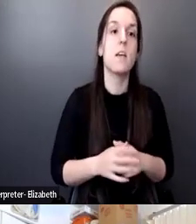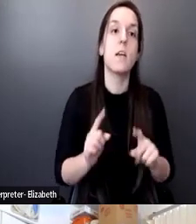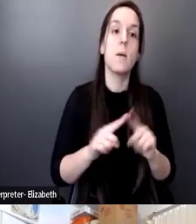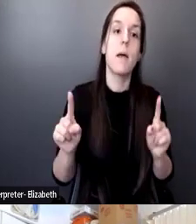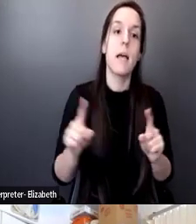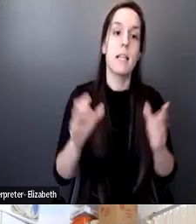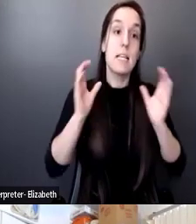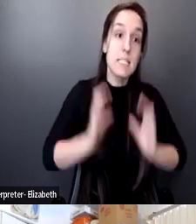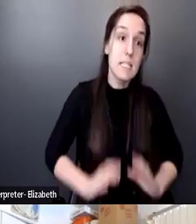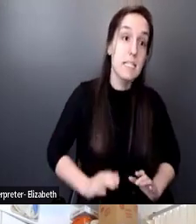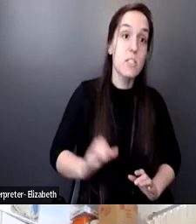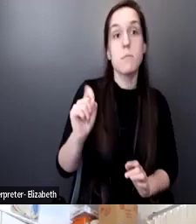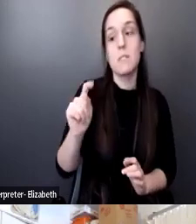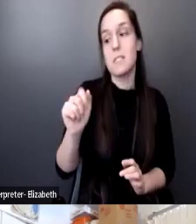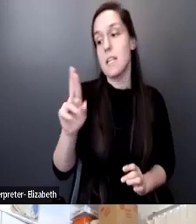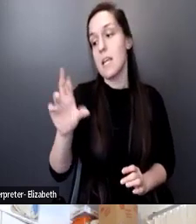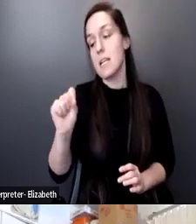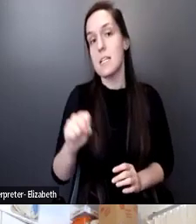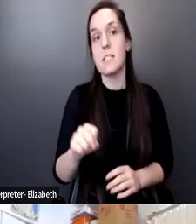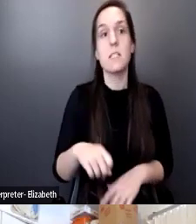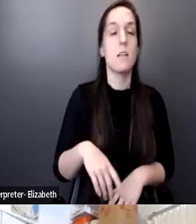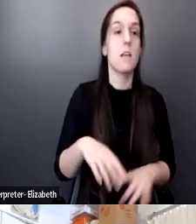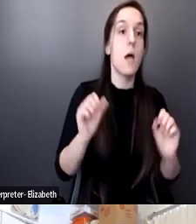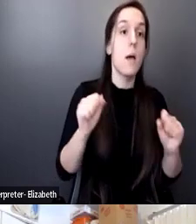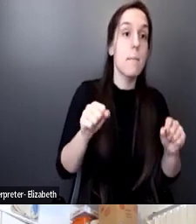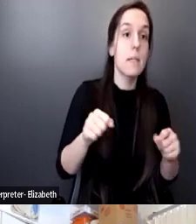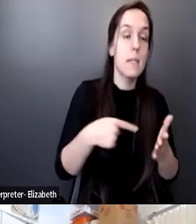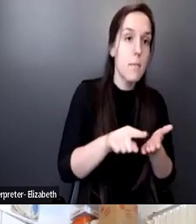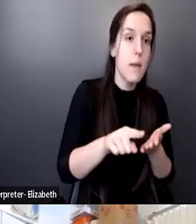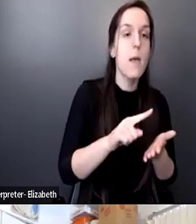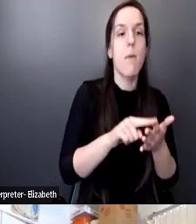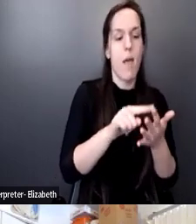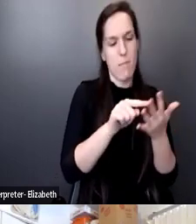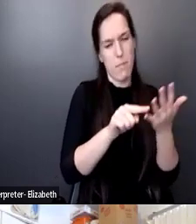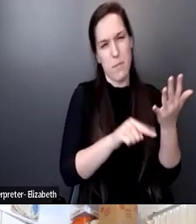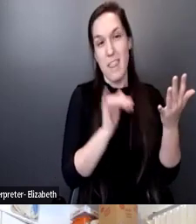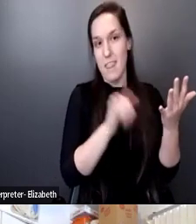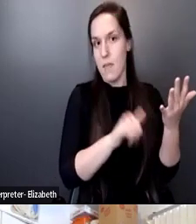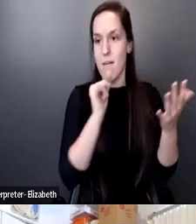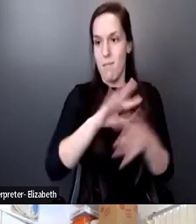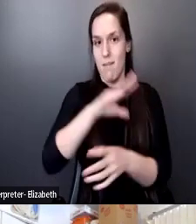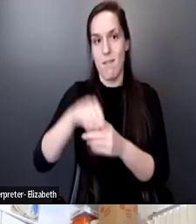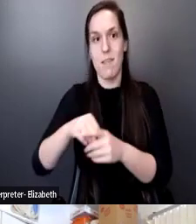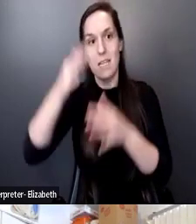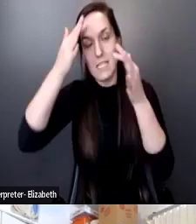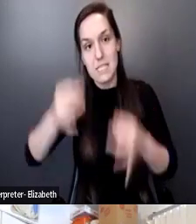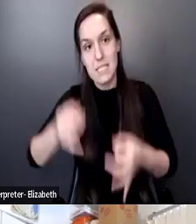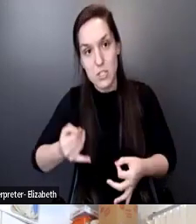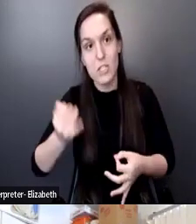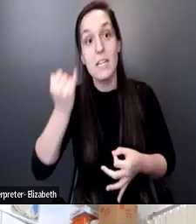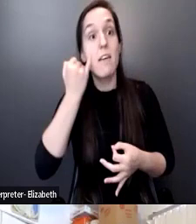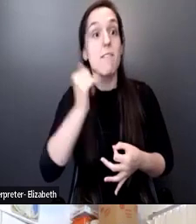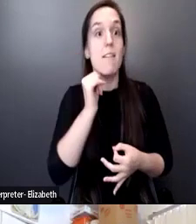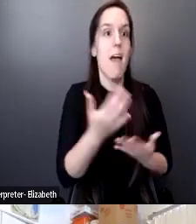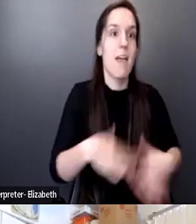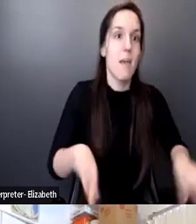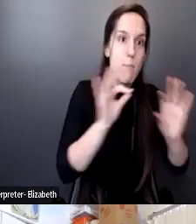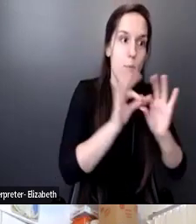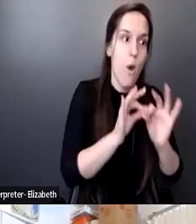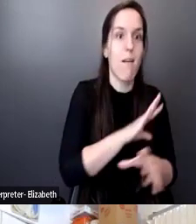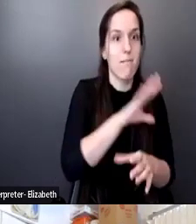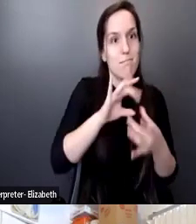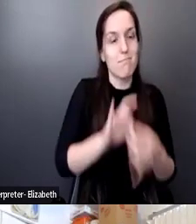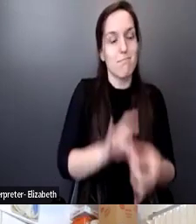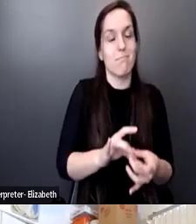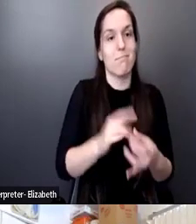status, ability to pay, criminal record would not be part of the decision, you know, when not relevant. But they